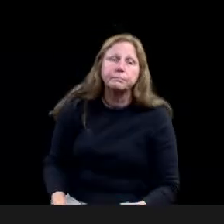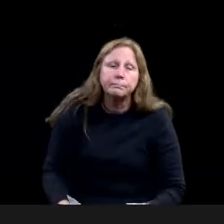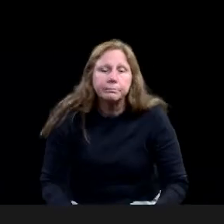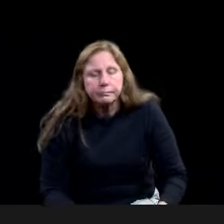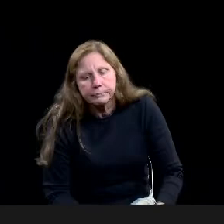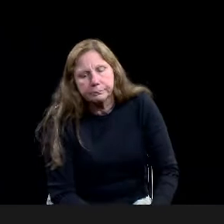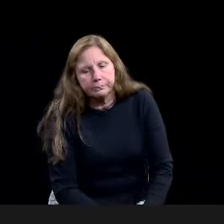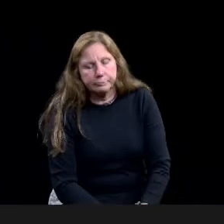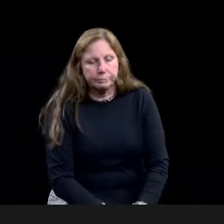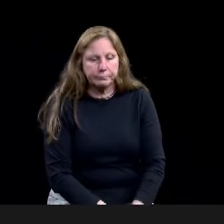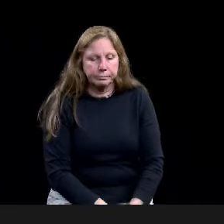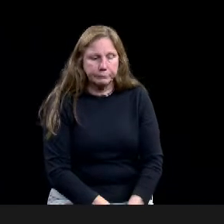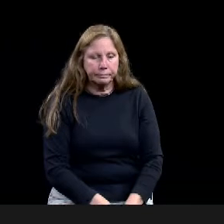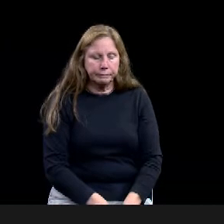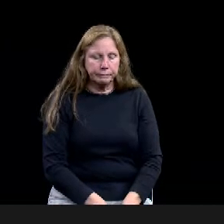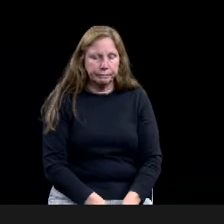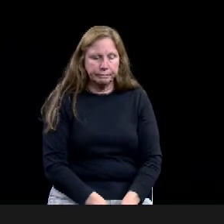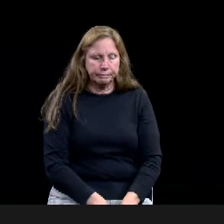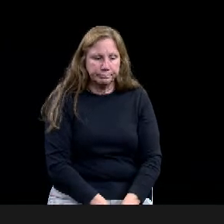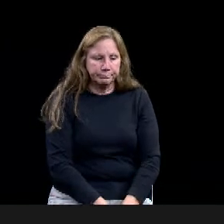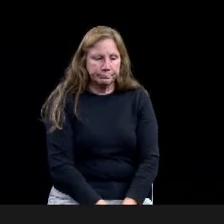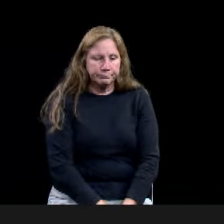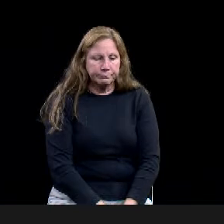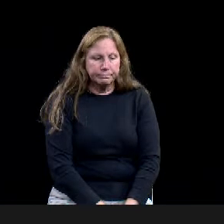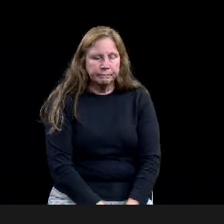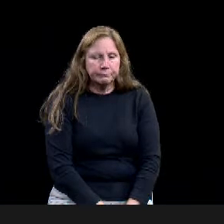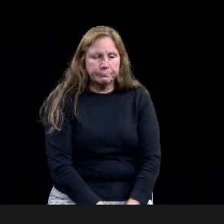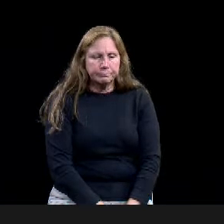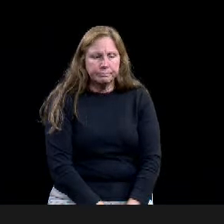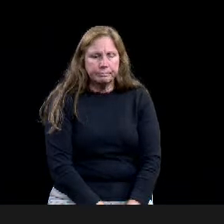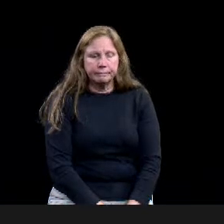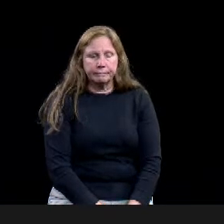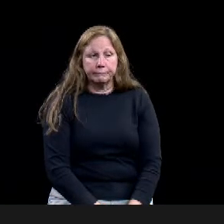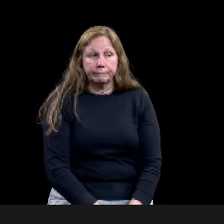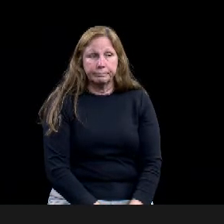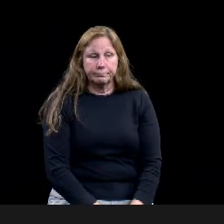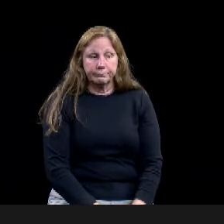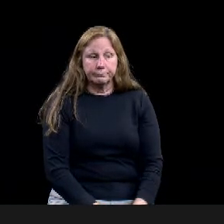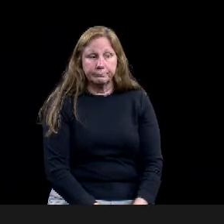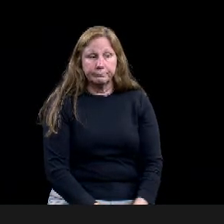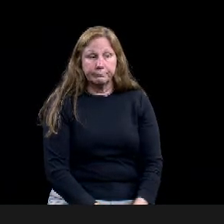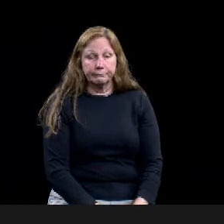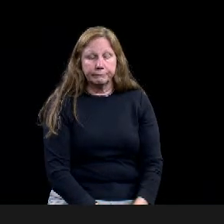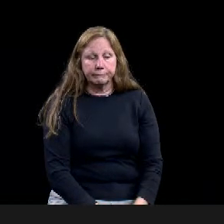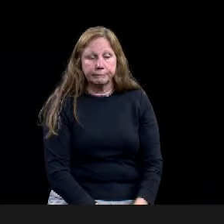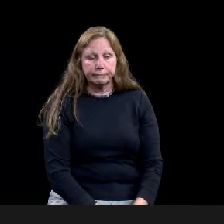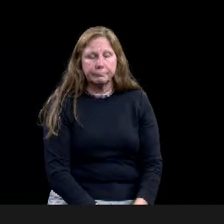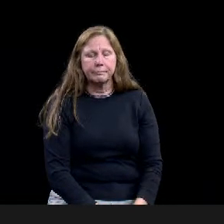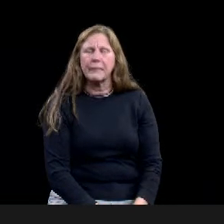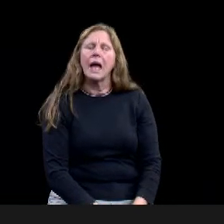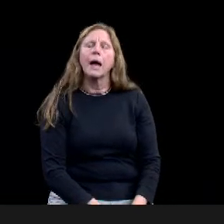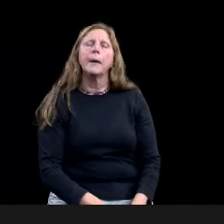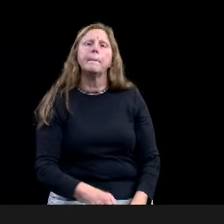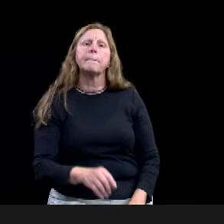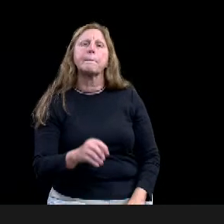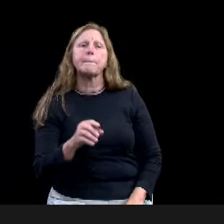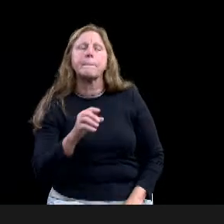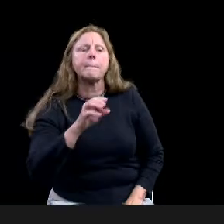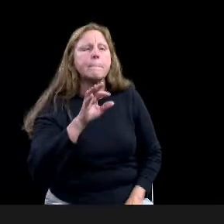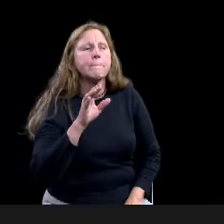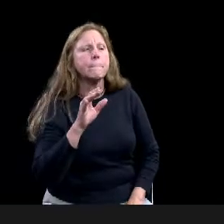Yeah, I, I guess I would, I would just say, you know, we, we have a request for rezoning in front of us. you know, unless we're,